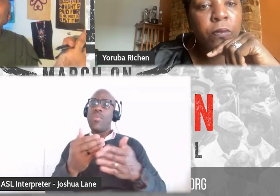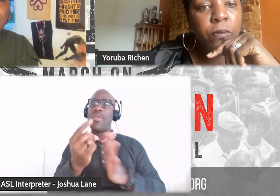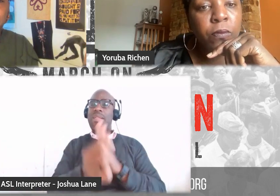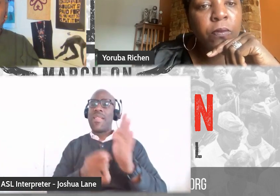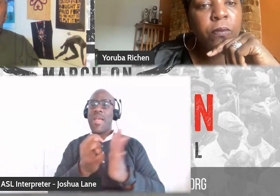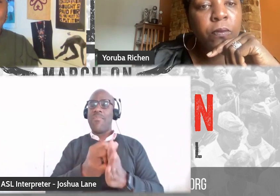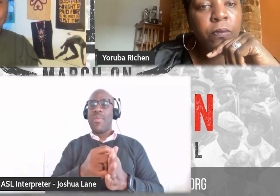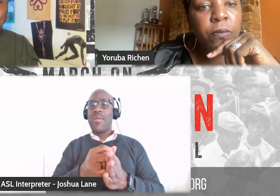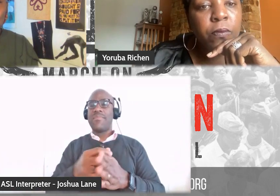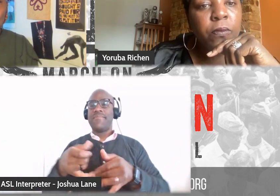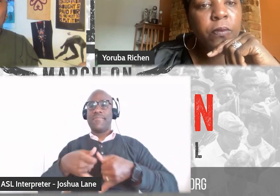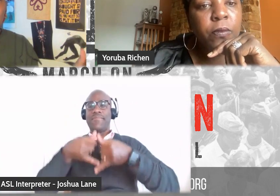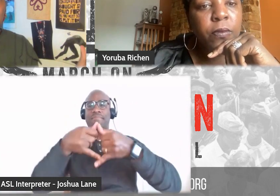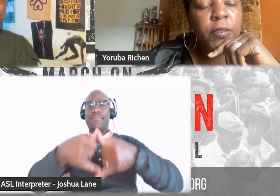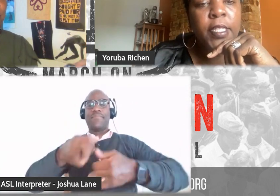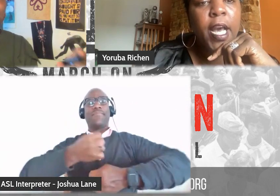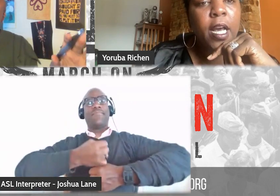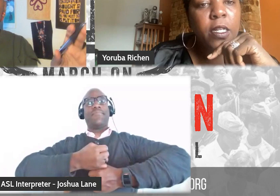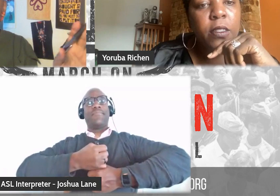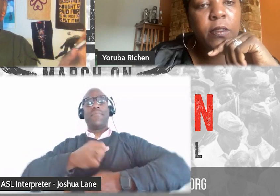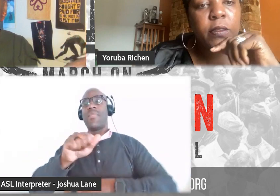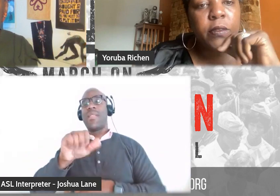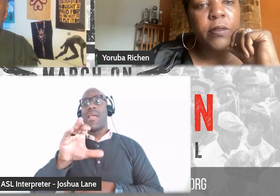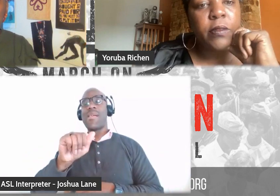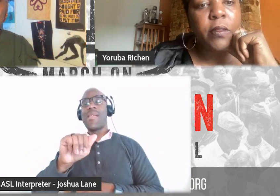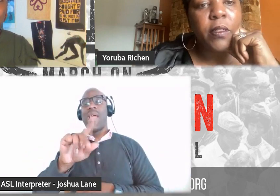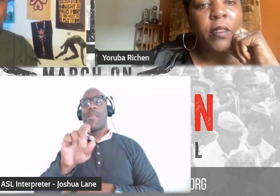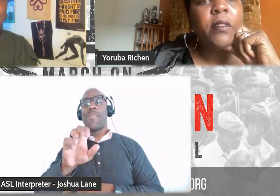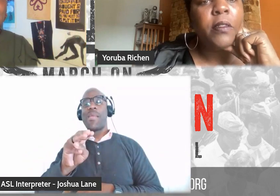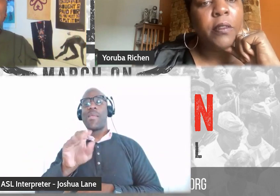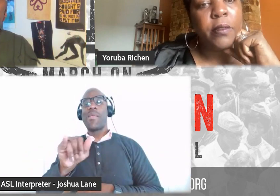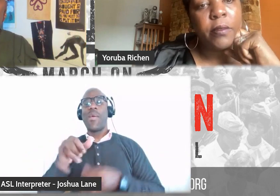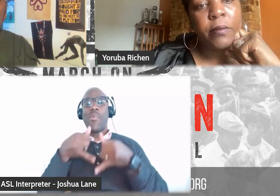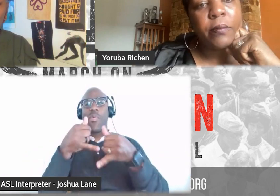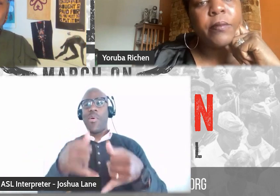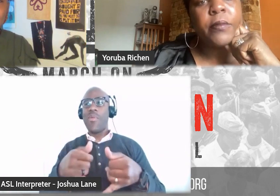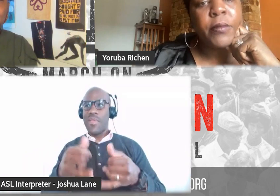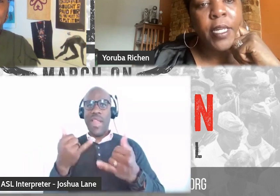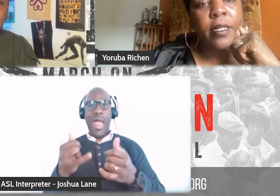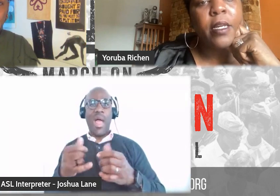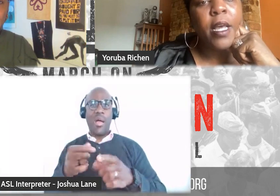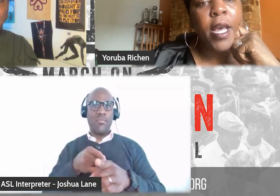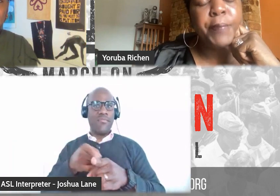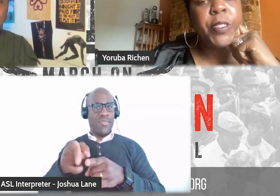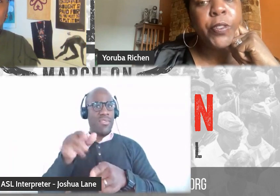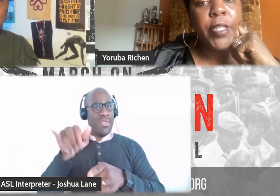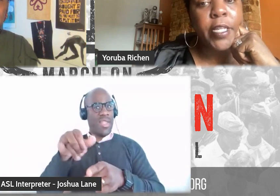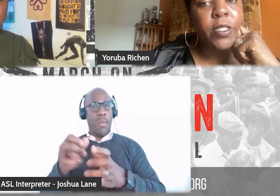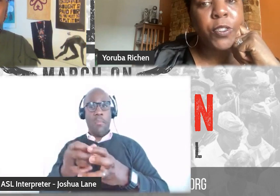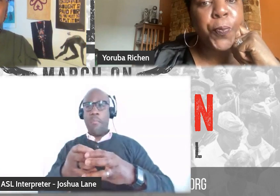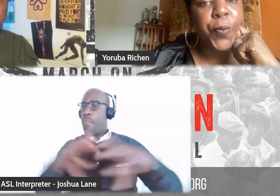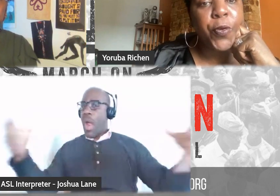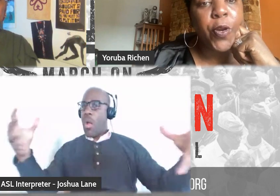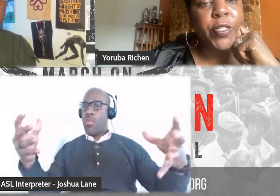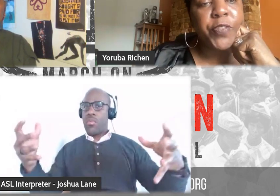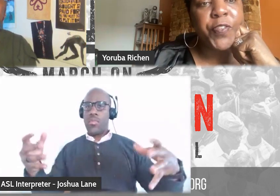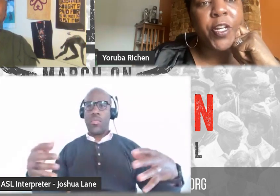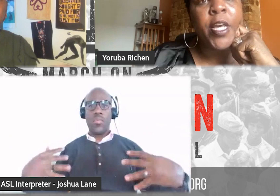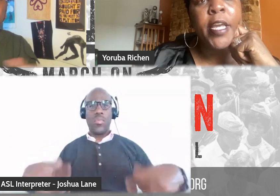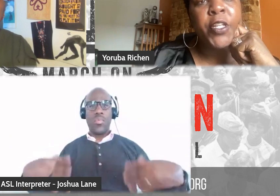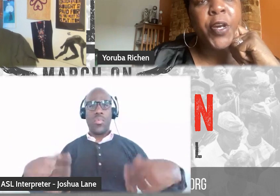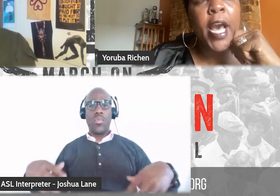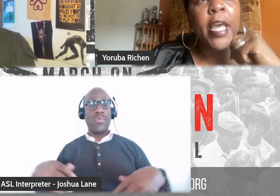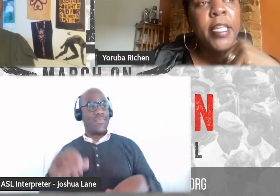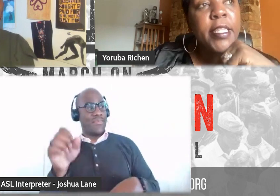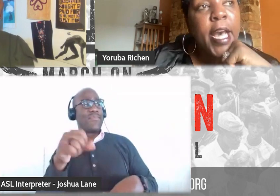around the time of the Academy Awards. Yeah. People were spending a lot of money on it. It has grown as a field. Absolutely. It's super grown as a